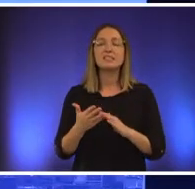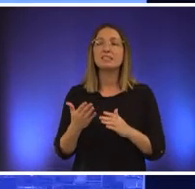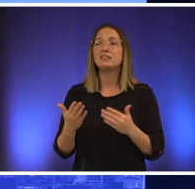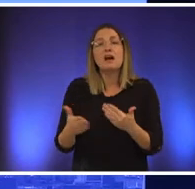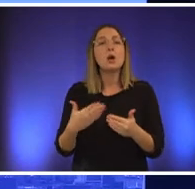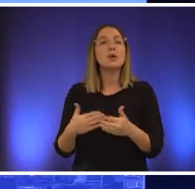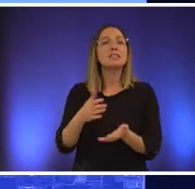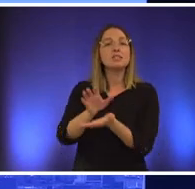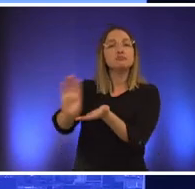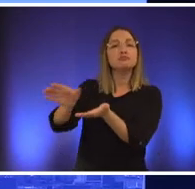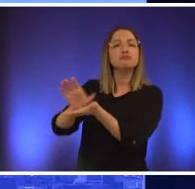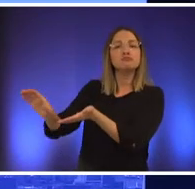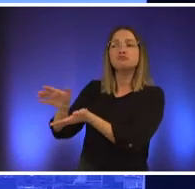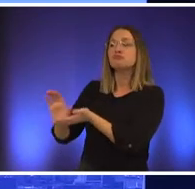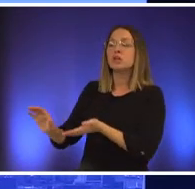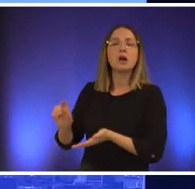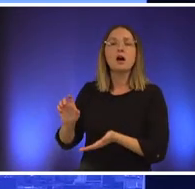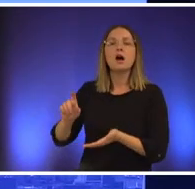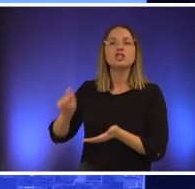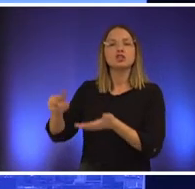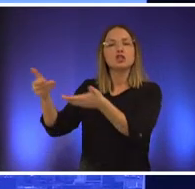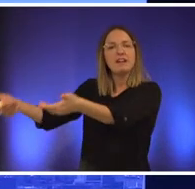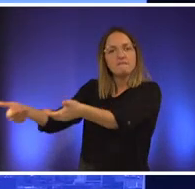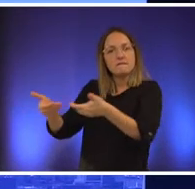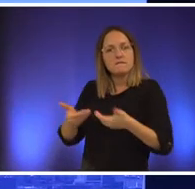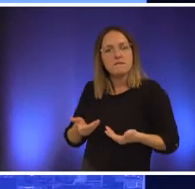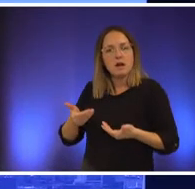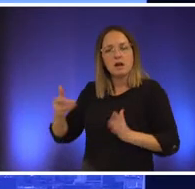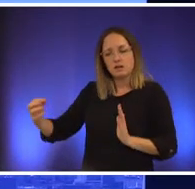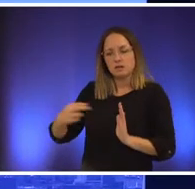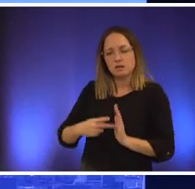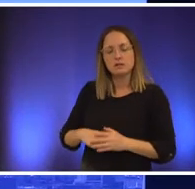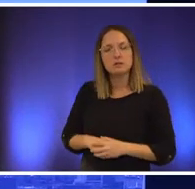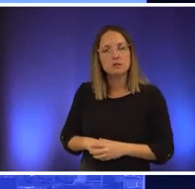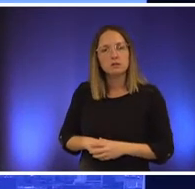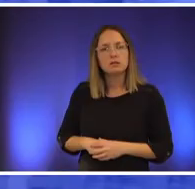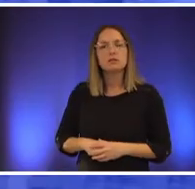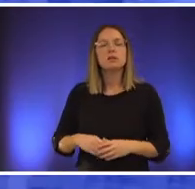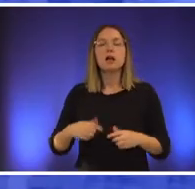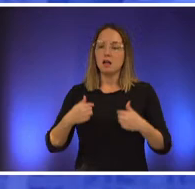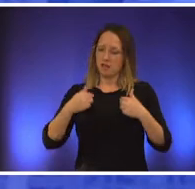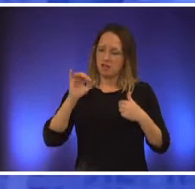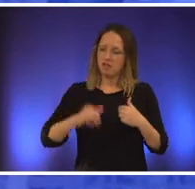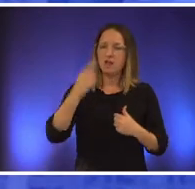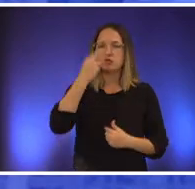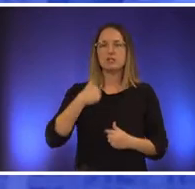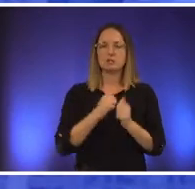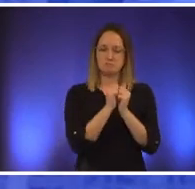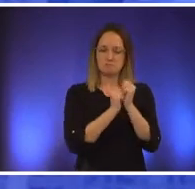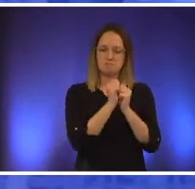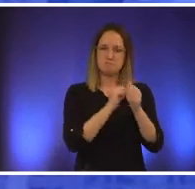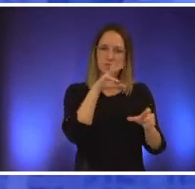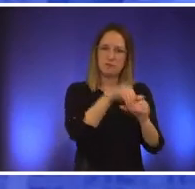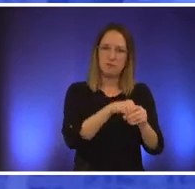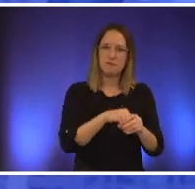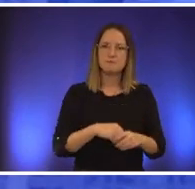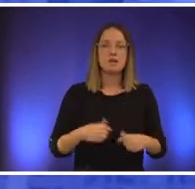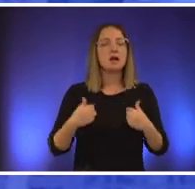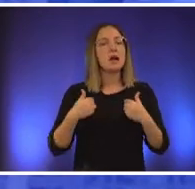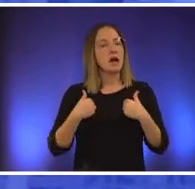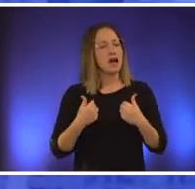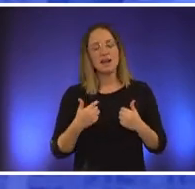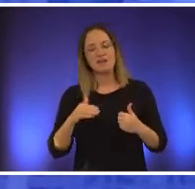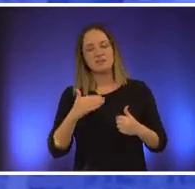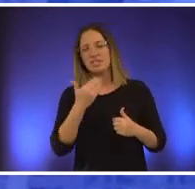that's why i'm running i don't i don't i have been a very good member of the texas house of representatives i have been a fighter whether